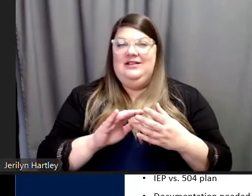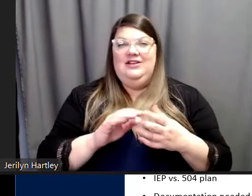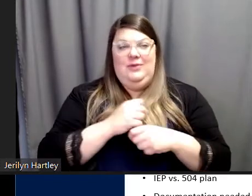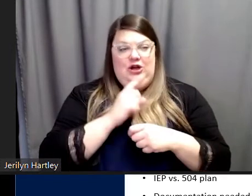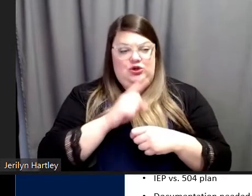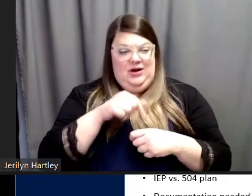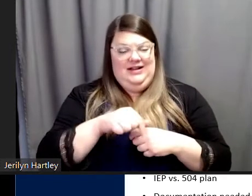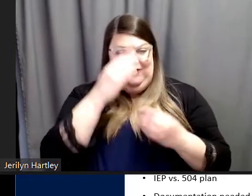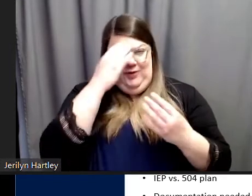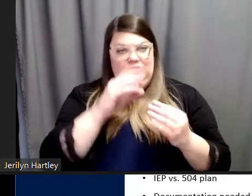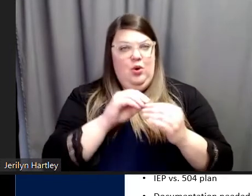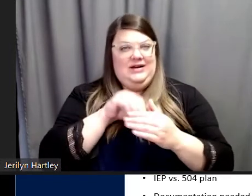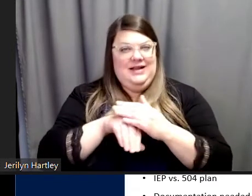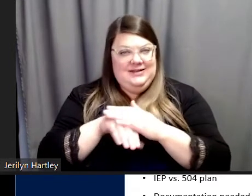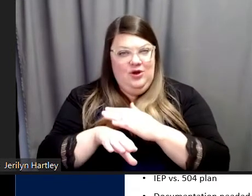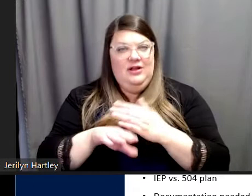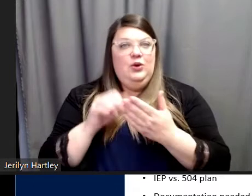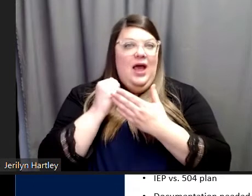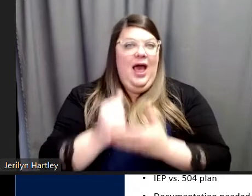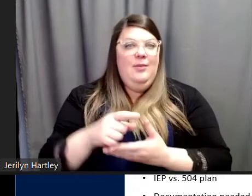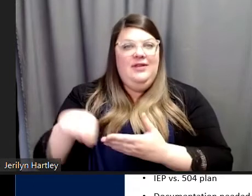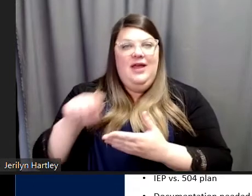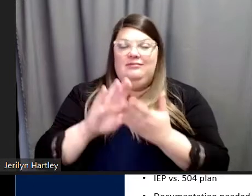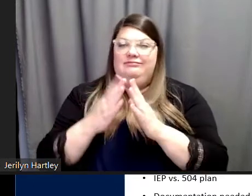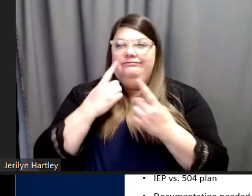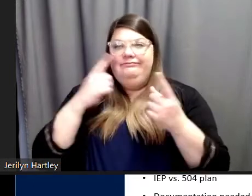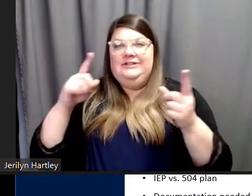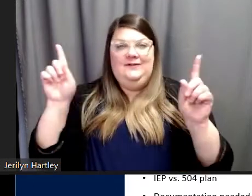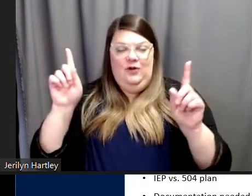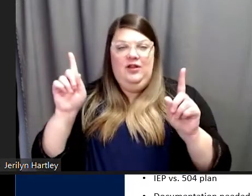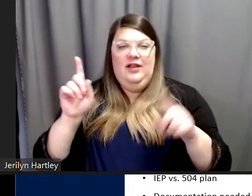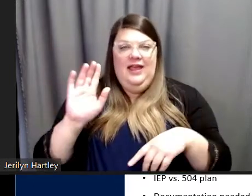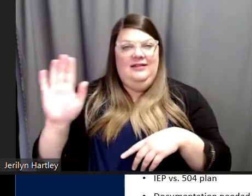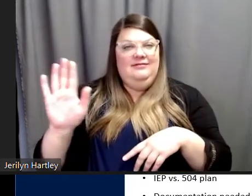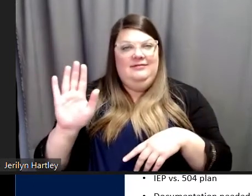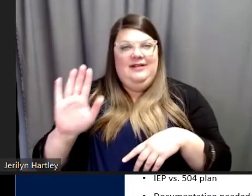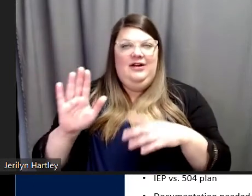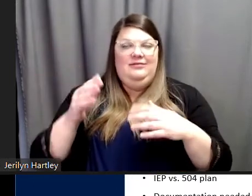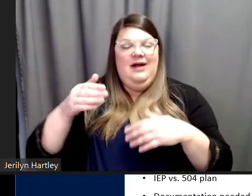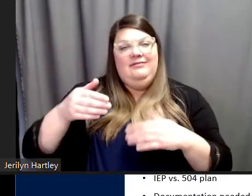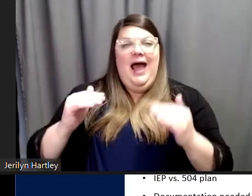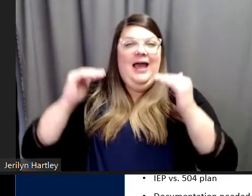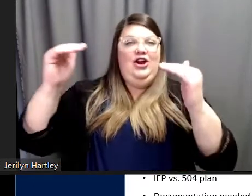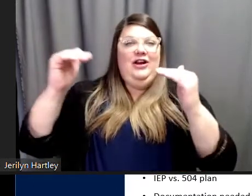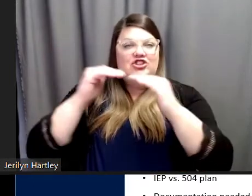students that will help make them successful in, or help them be successful in higher education as a whole.